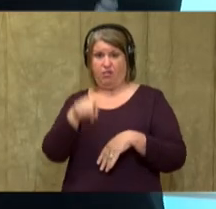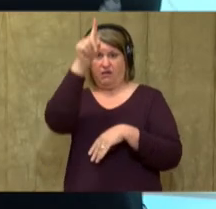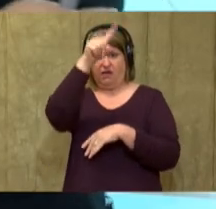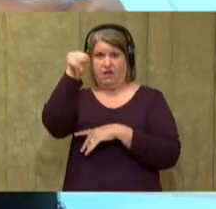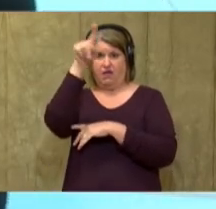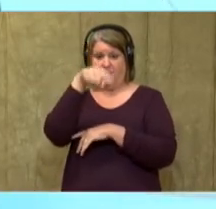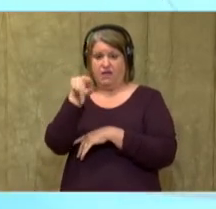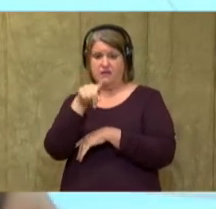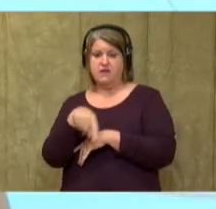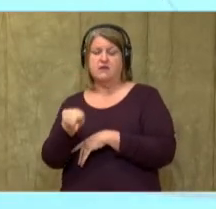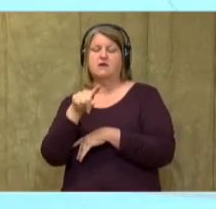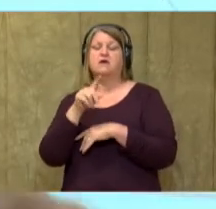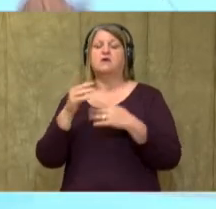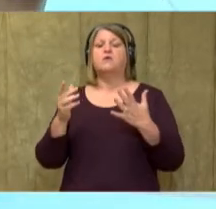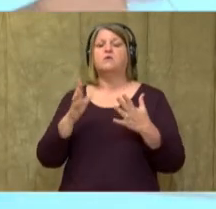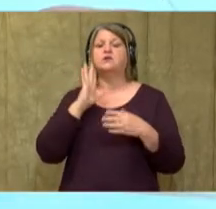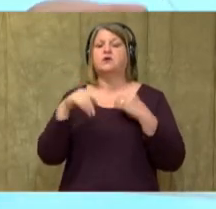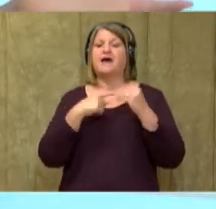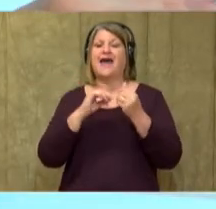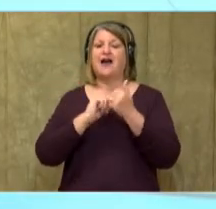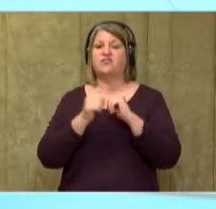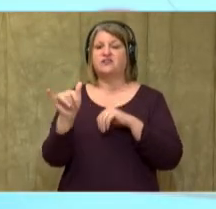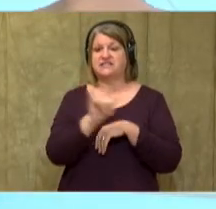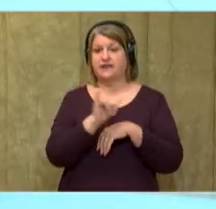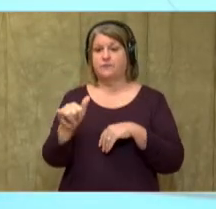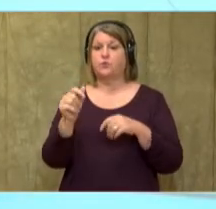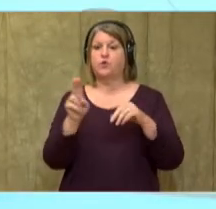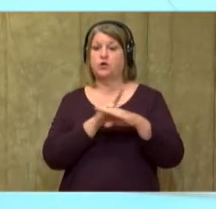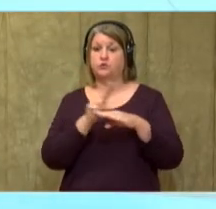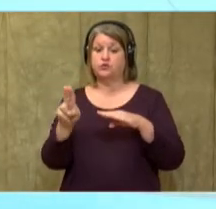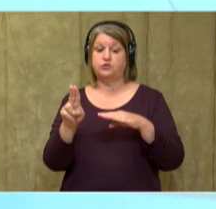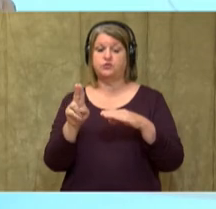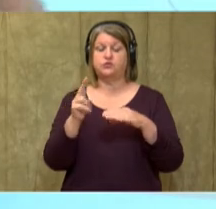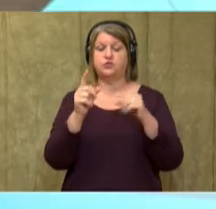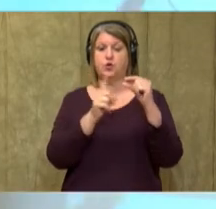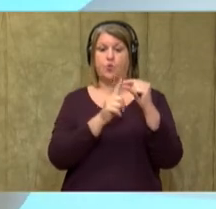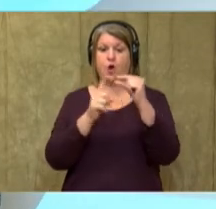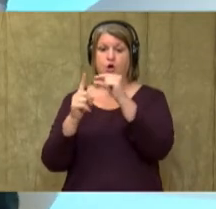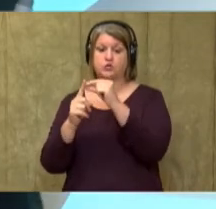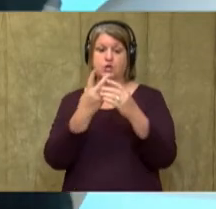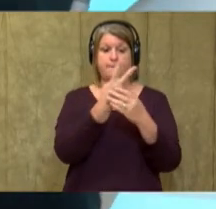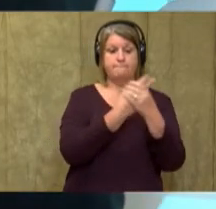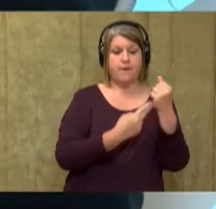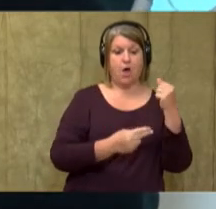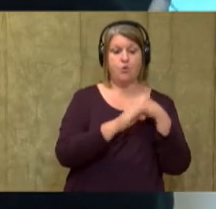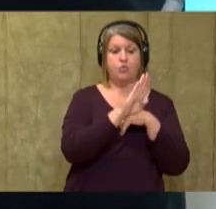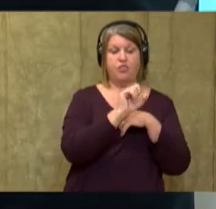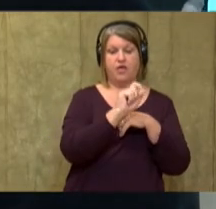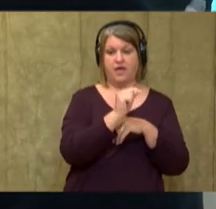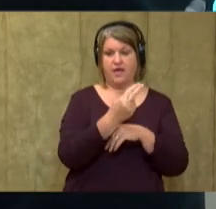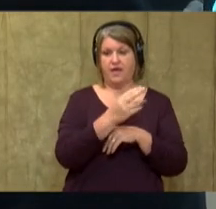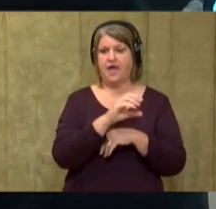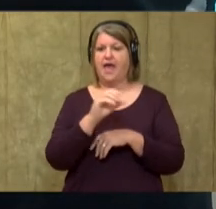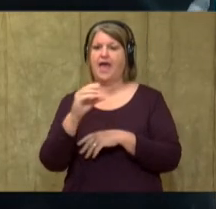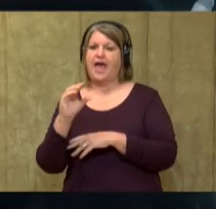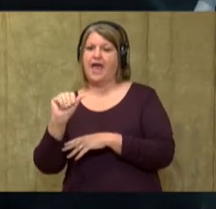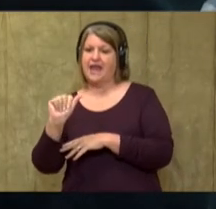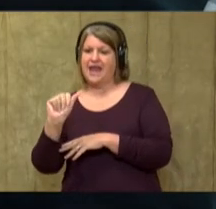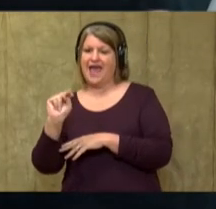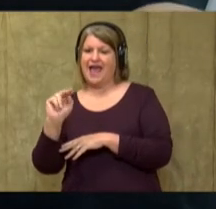same. We're going to use the clue word either both or an and. So, polar bears and,